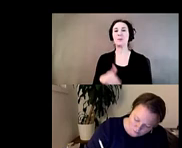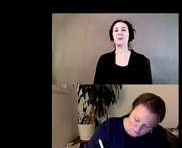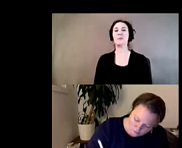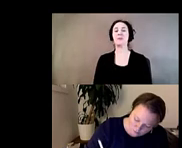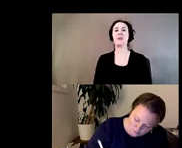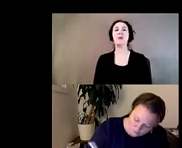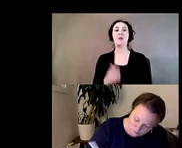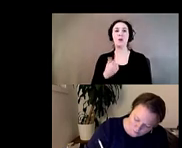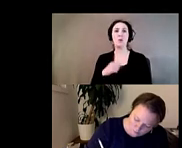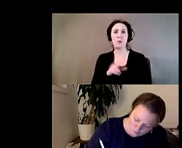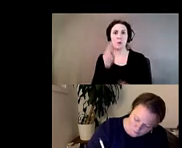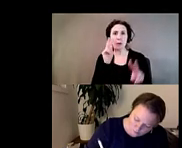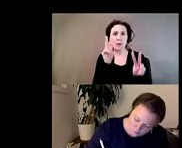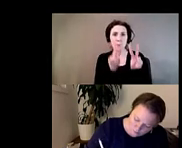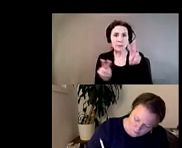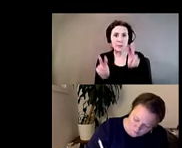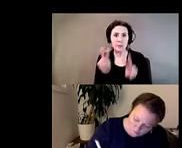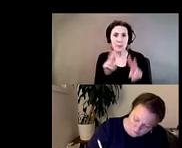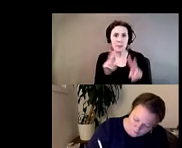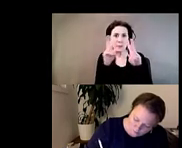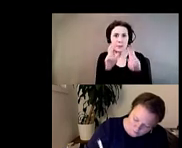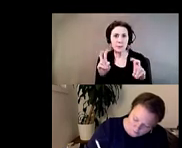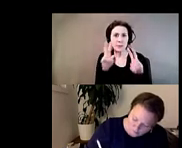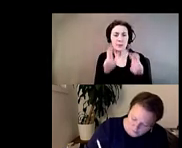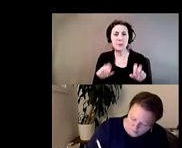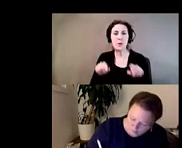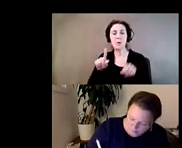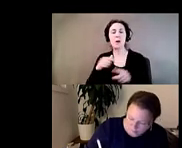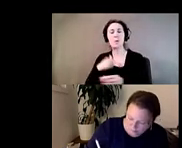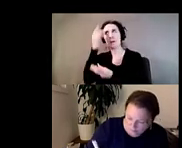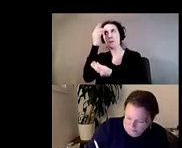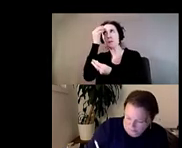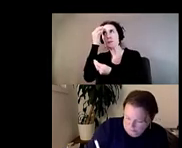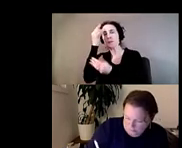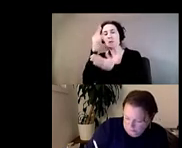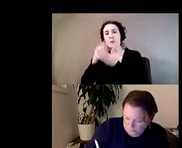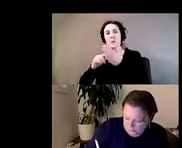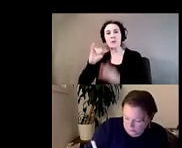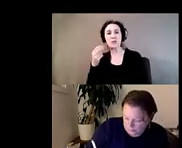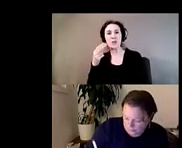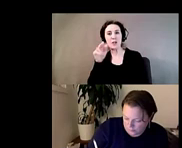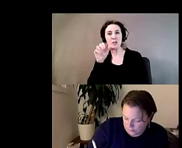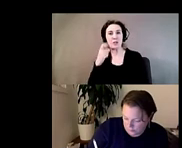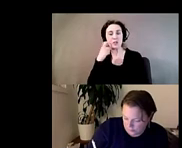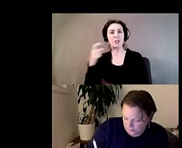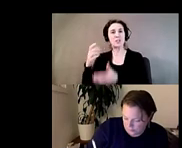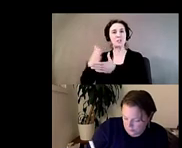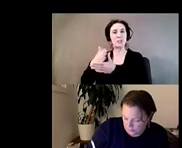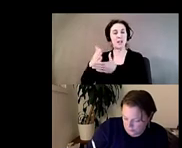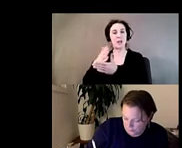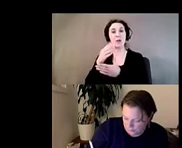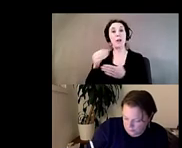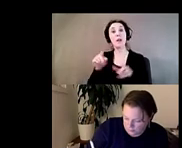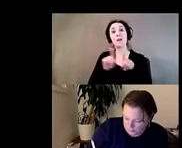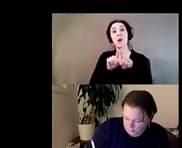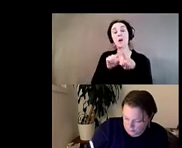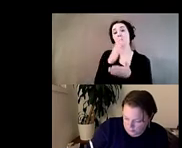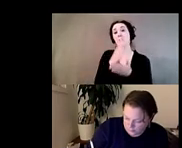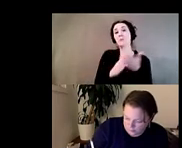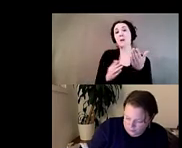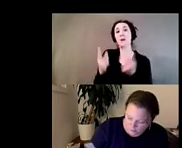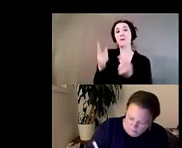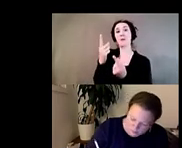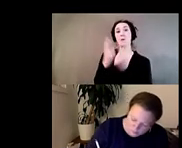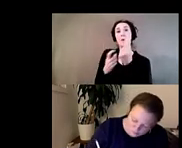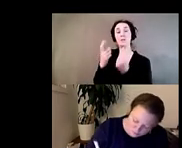digesting that visually as we contemplate what Joshua just presented here and then also some of the questions and quotes we're going to get through. So